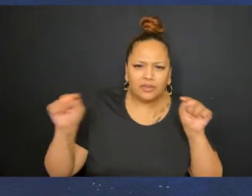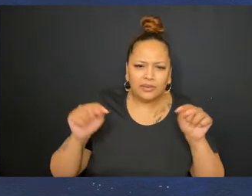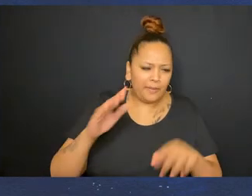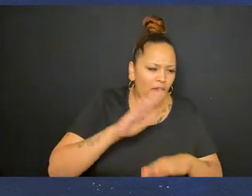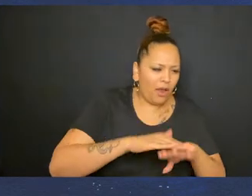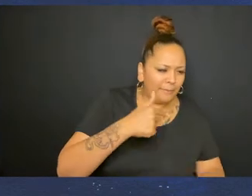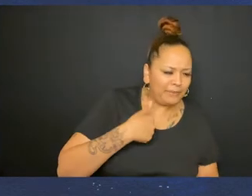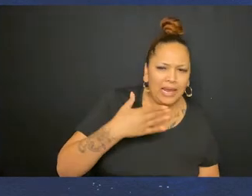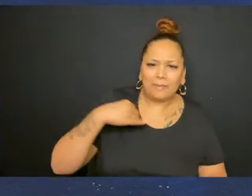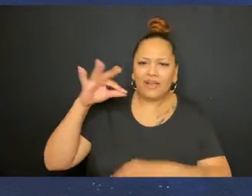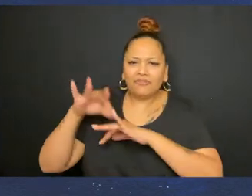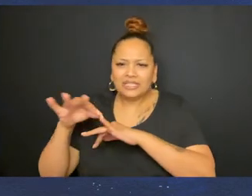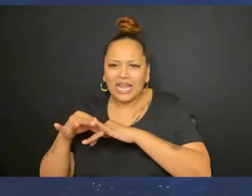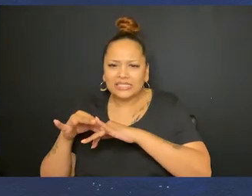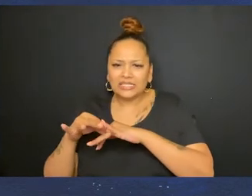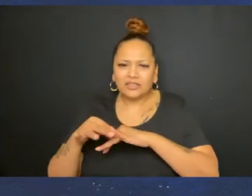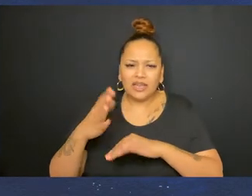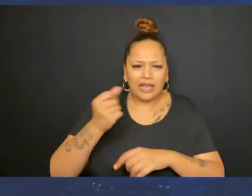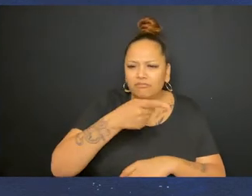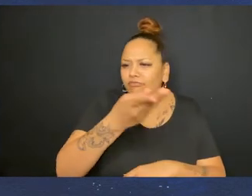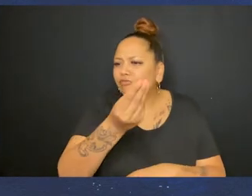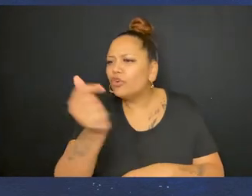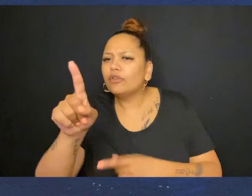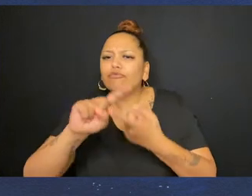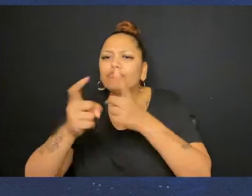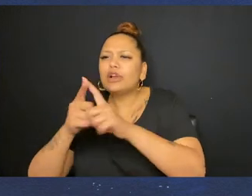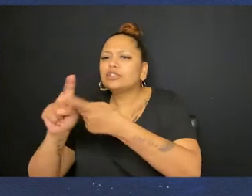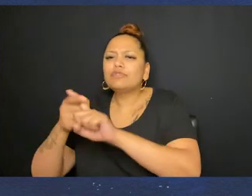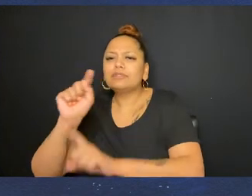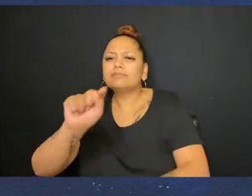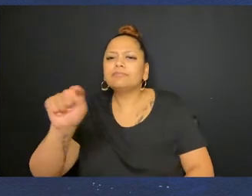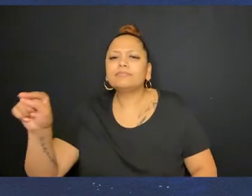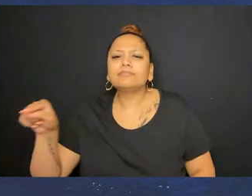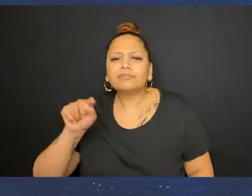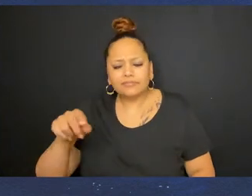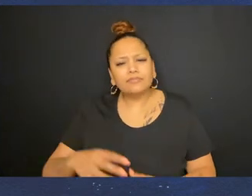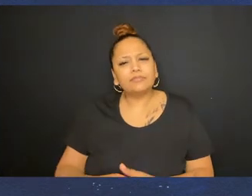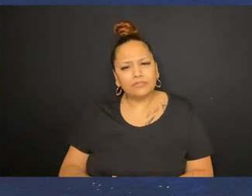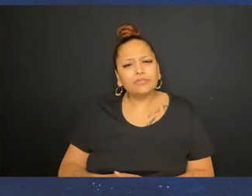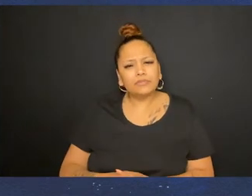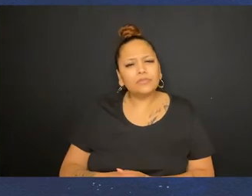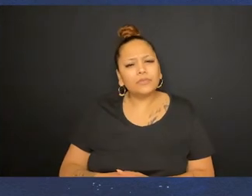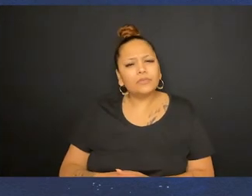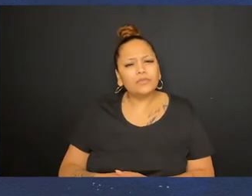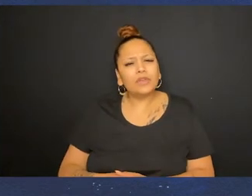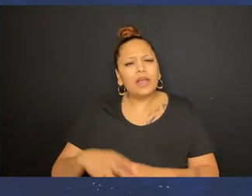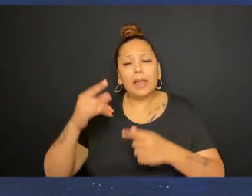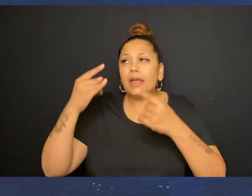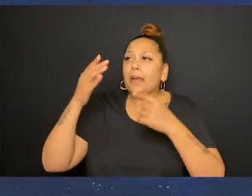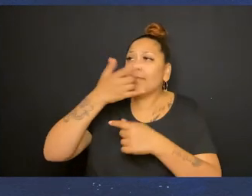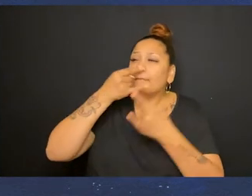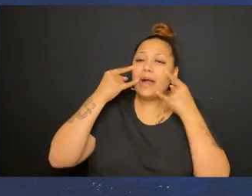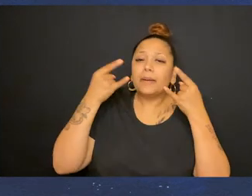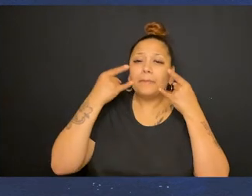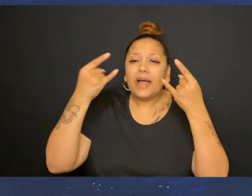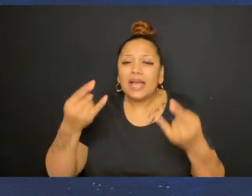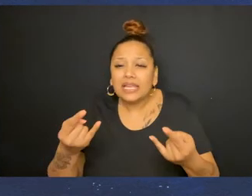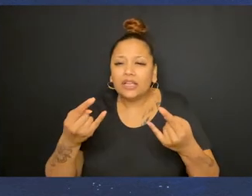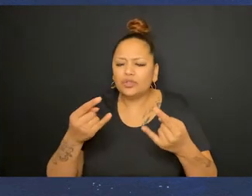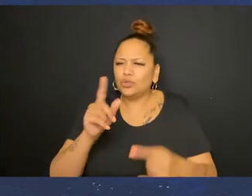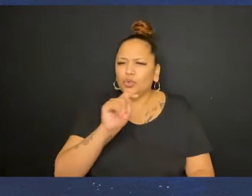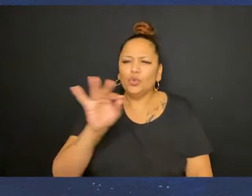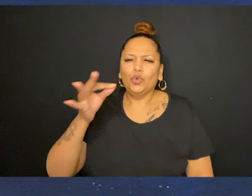on me, on my fiancé, on a bunch of our friends. The mask mandate